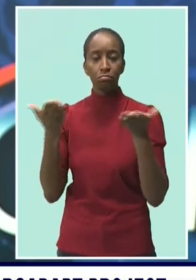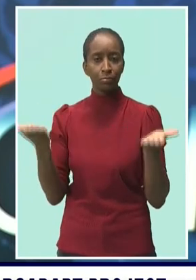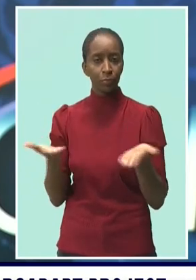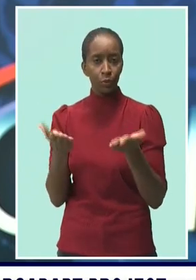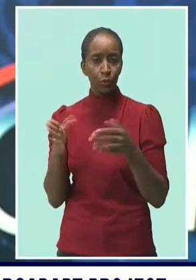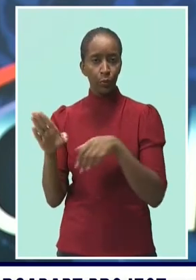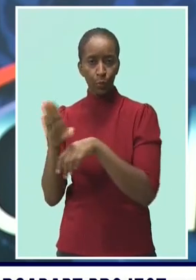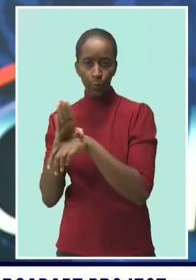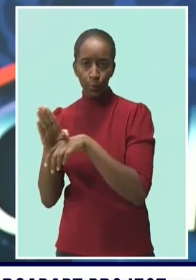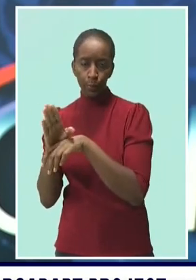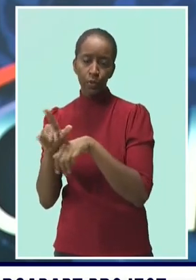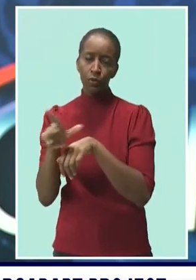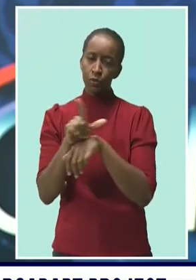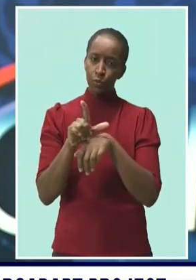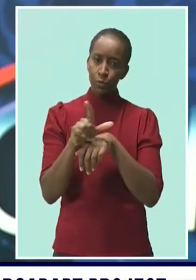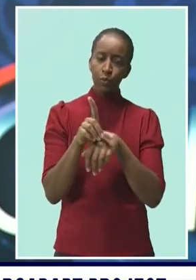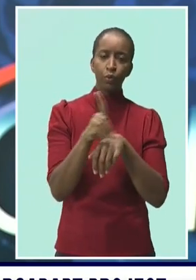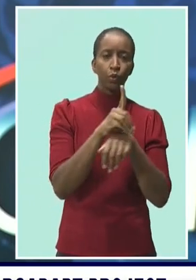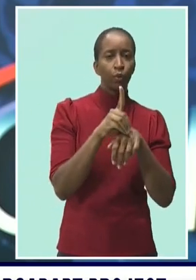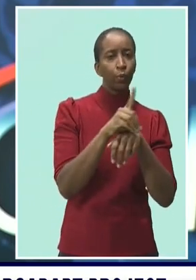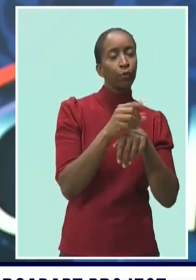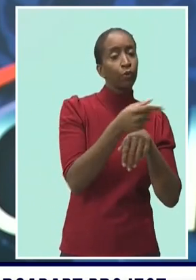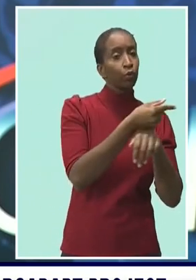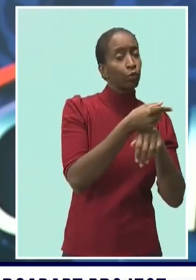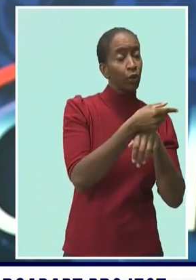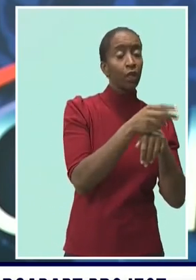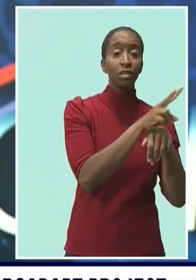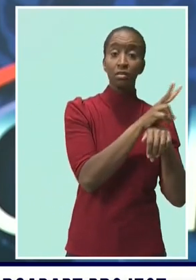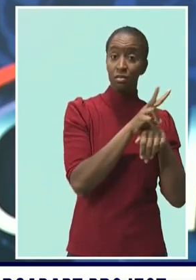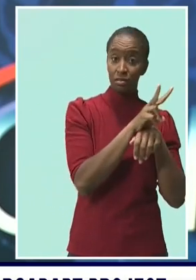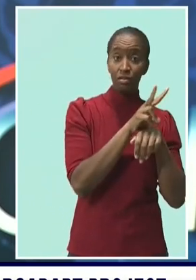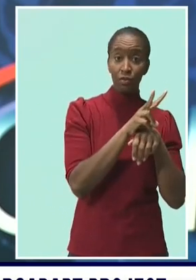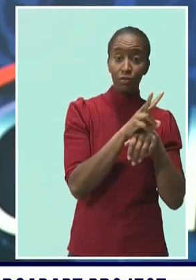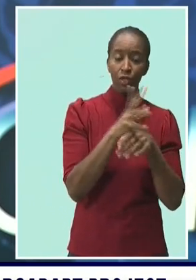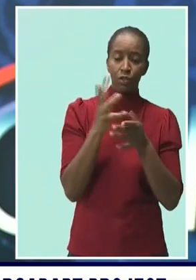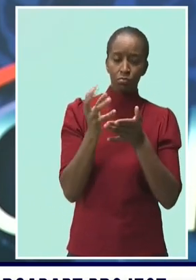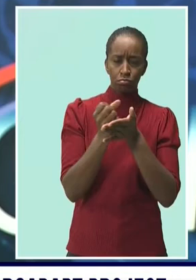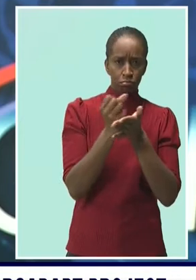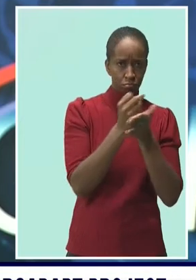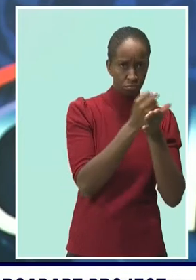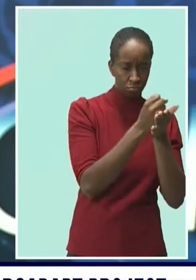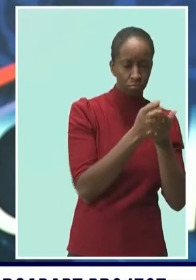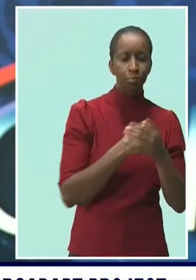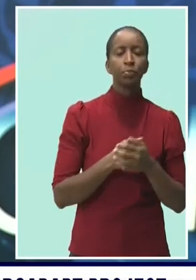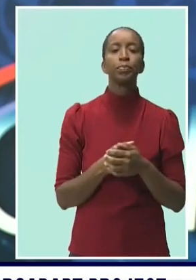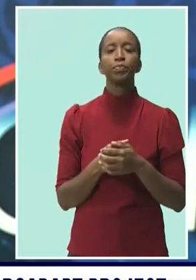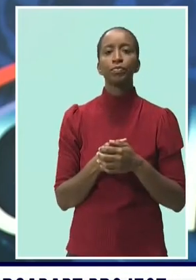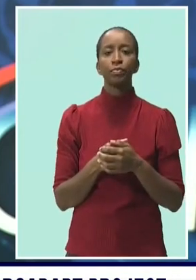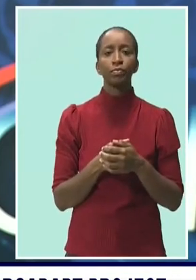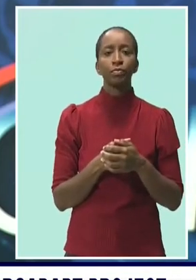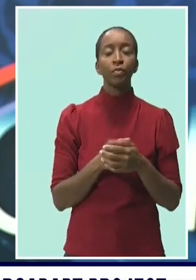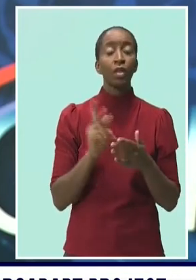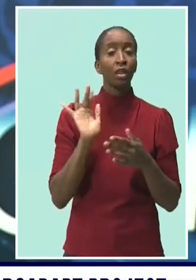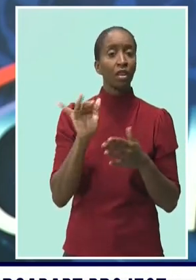Dominica and St. Vincent and the Grenadines. During a virtual media launch, project manager Anadesia says the program